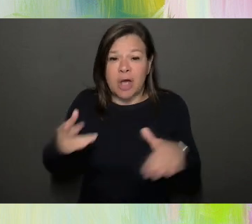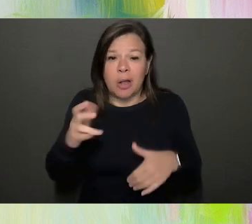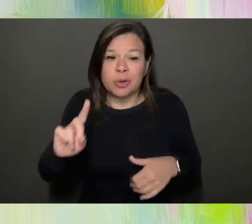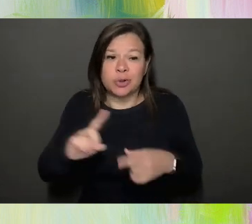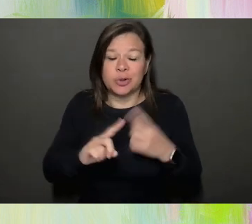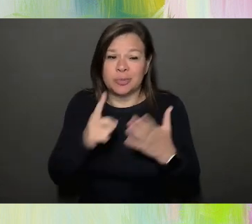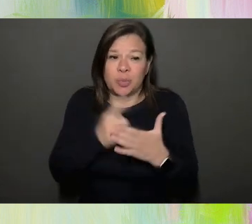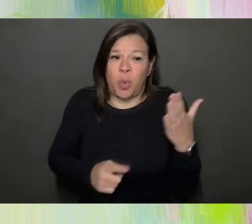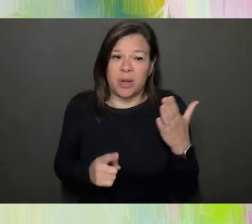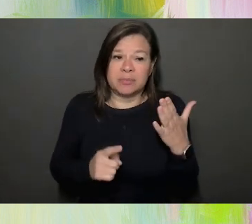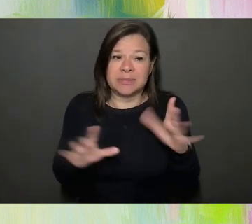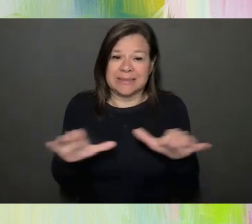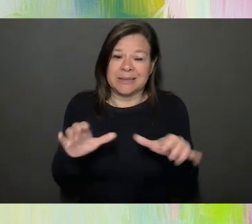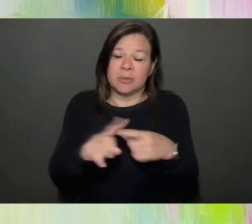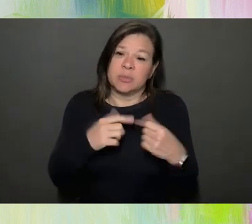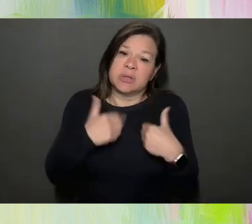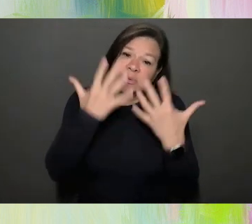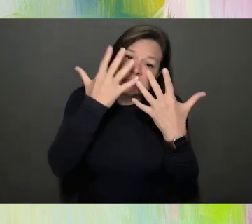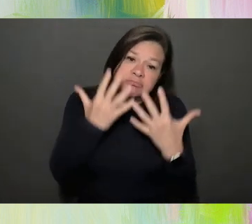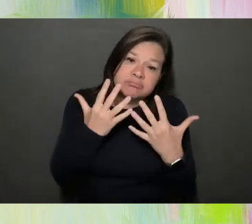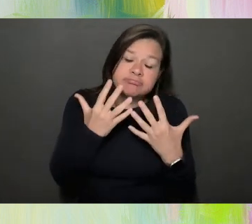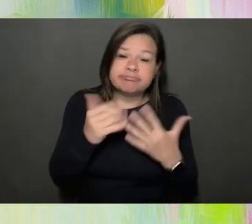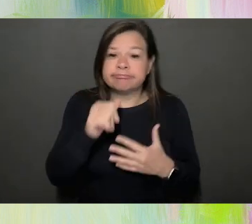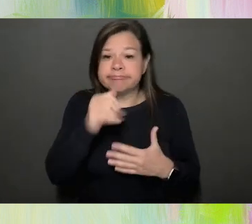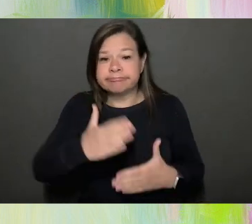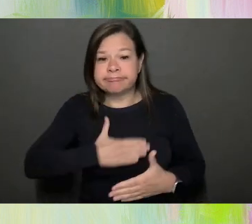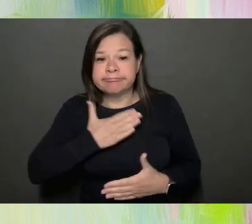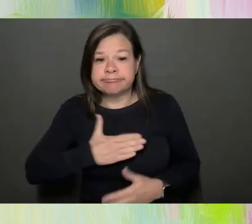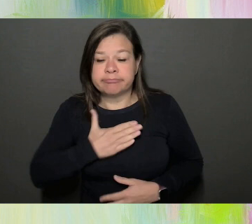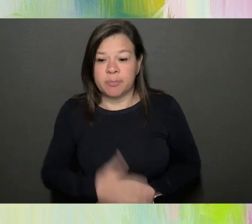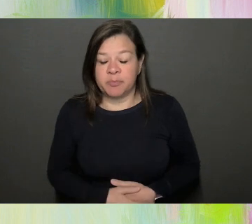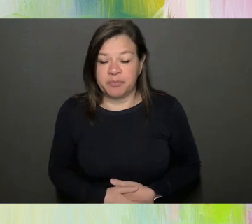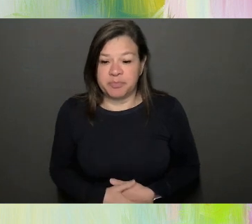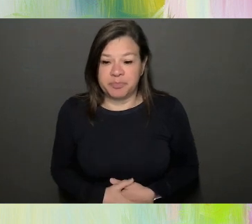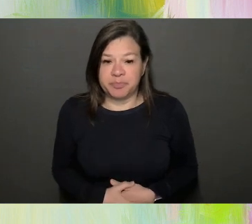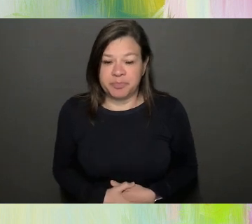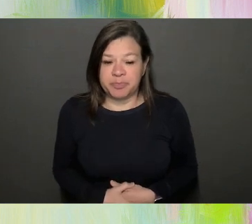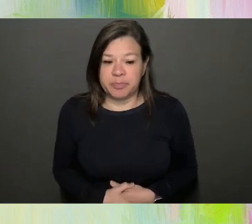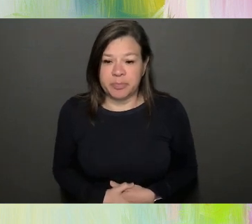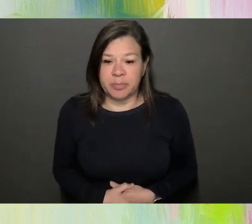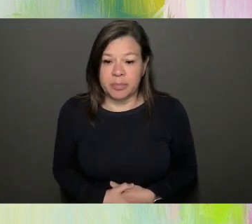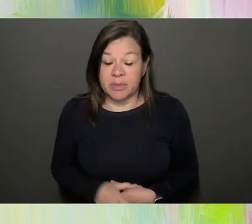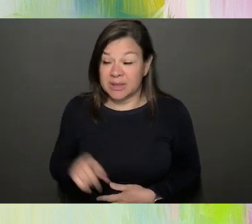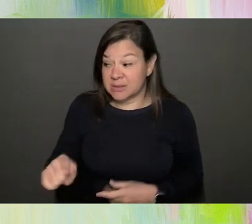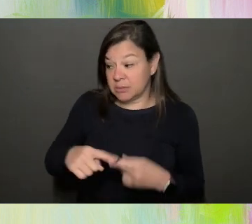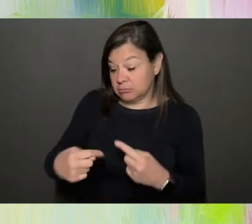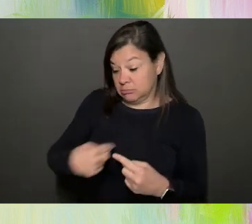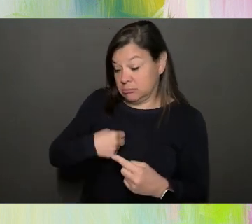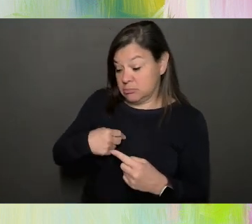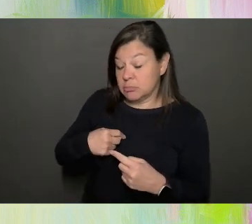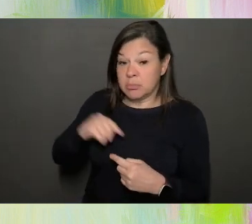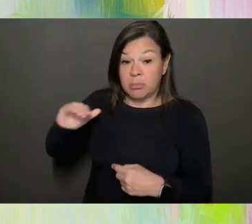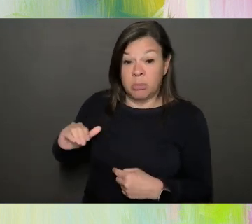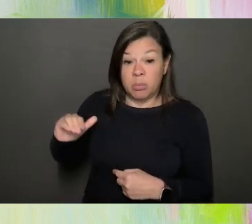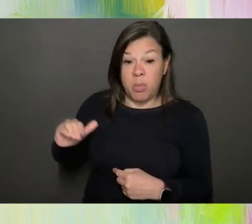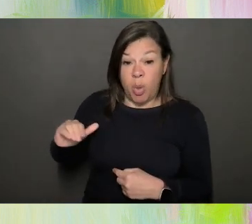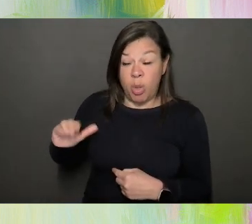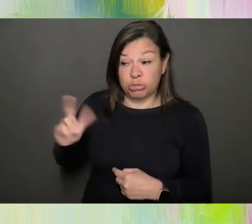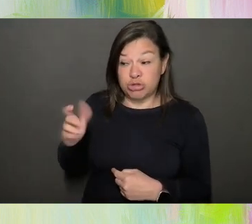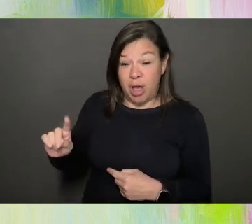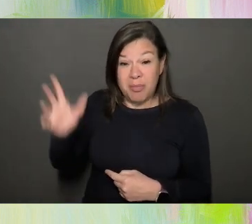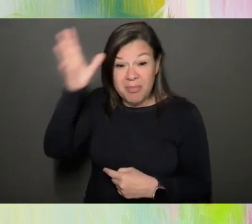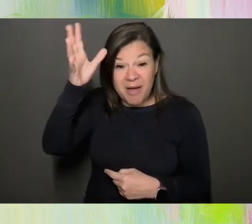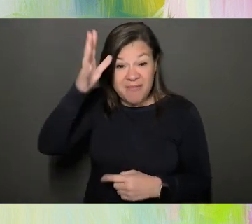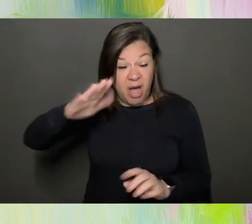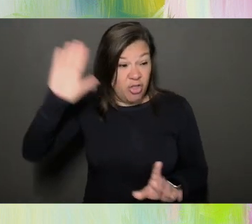sad and unhappy. And he says, when I was a small child and my father hit me, I would go to